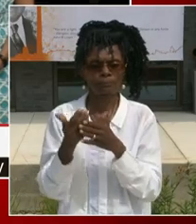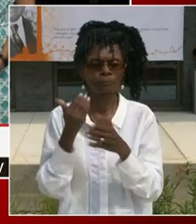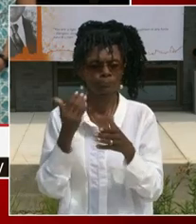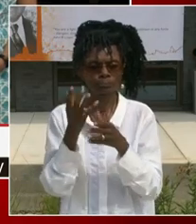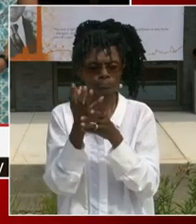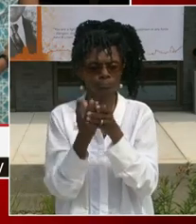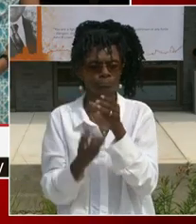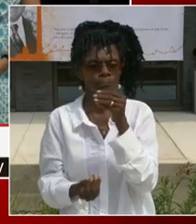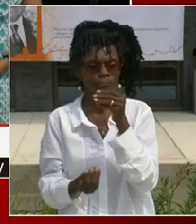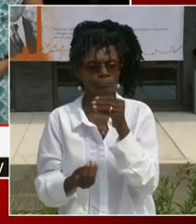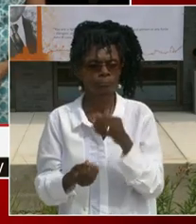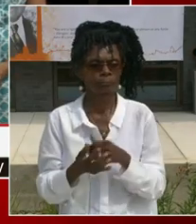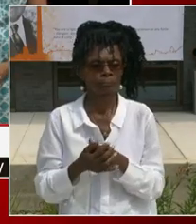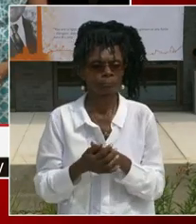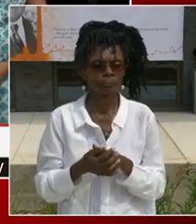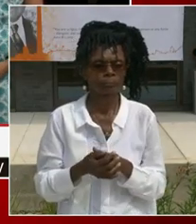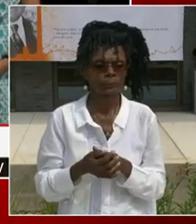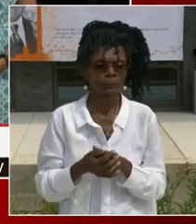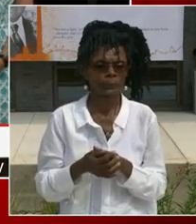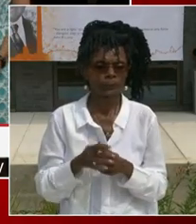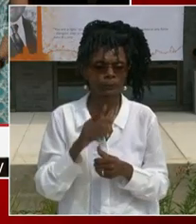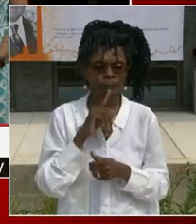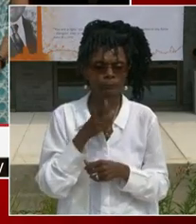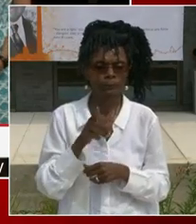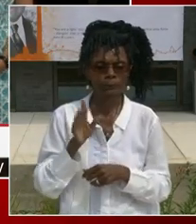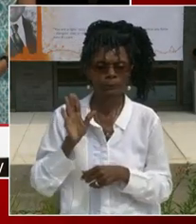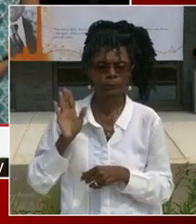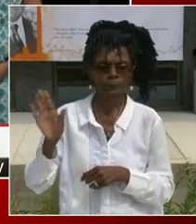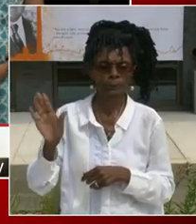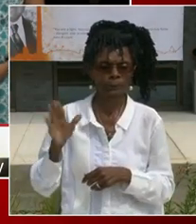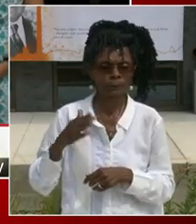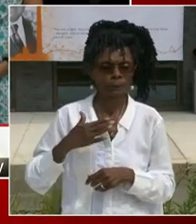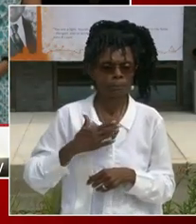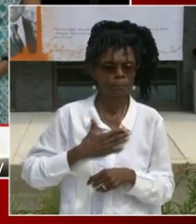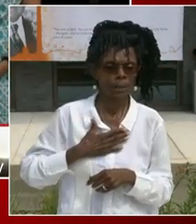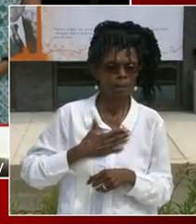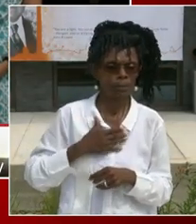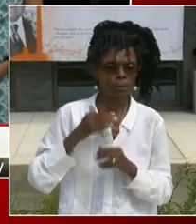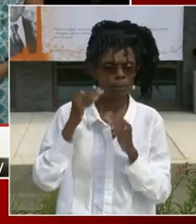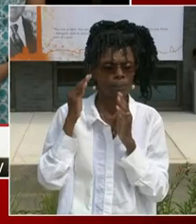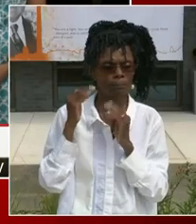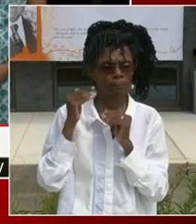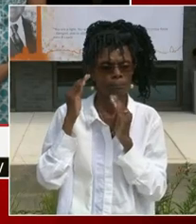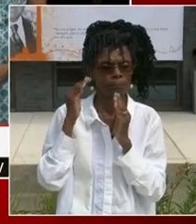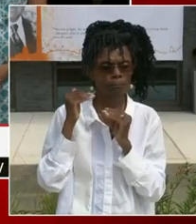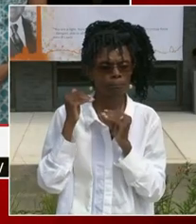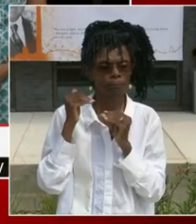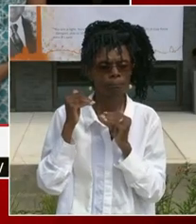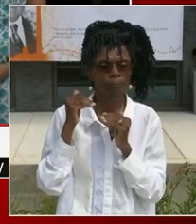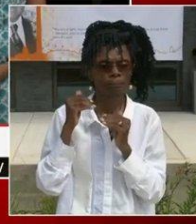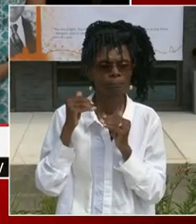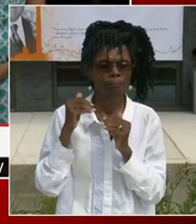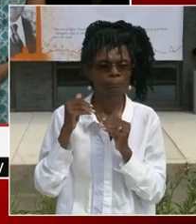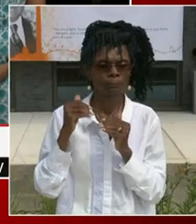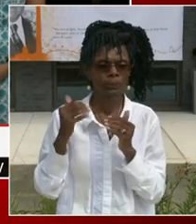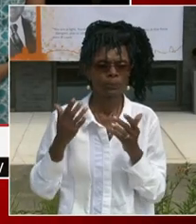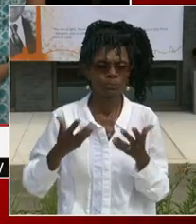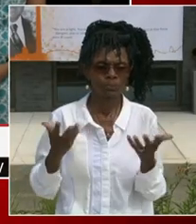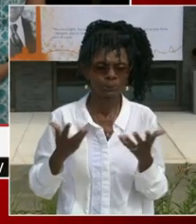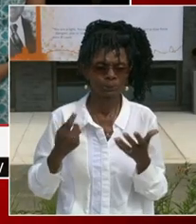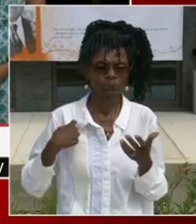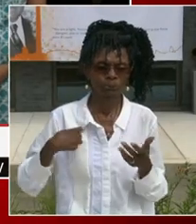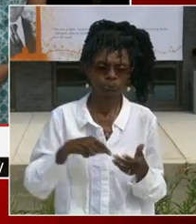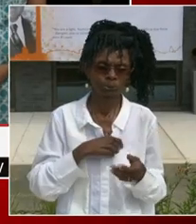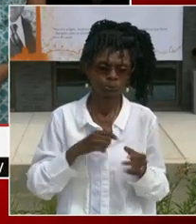what I've tried to do will inspire another generation of young people, and